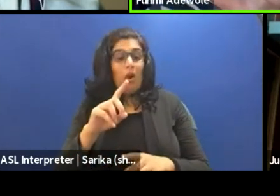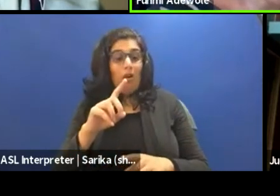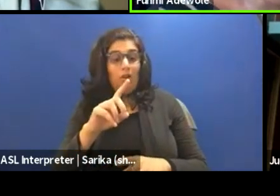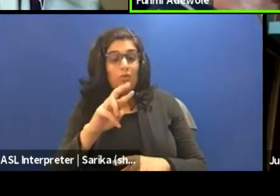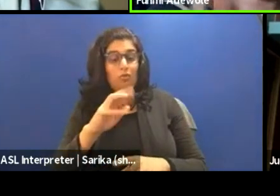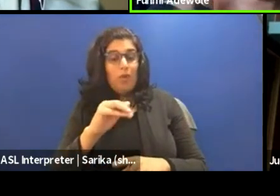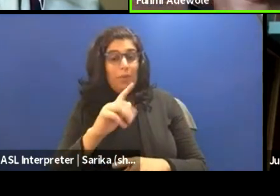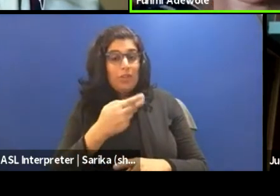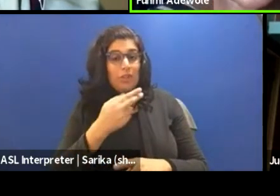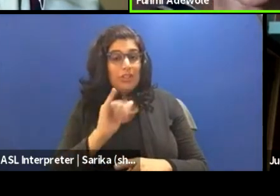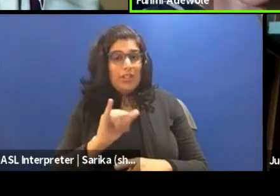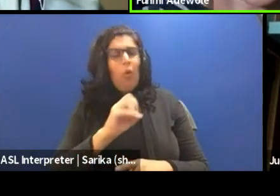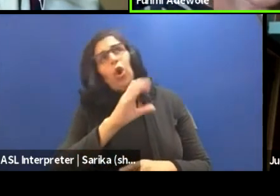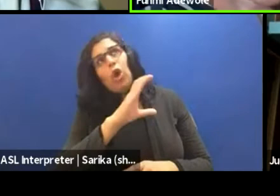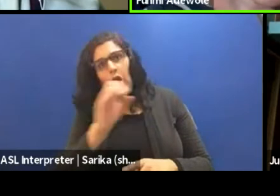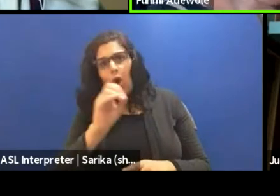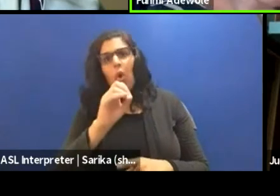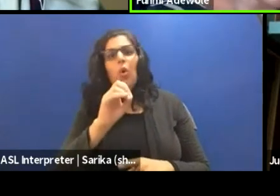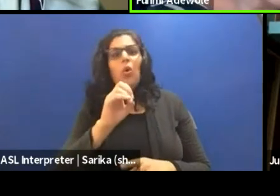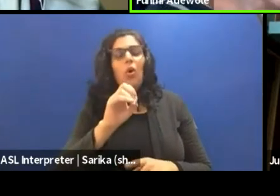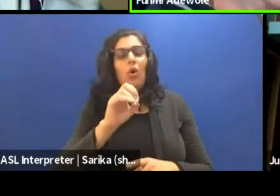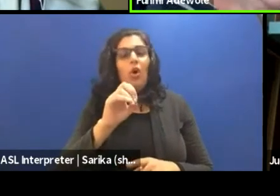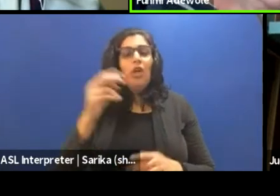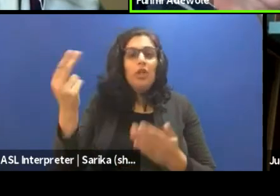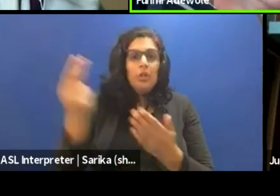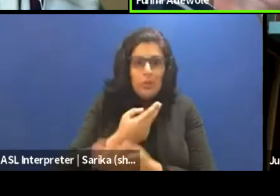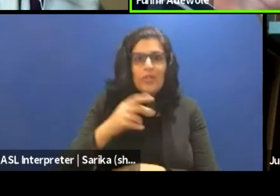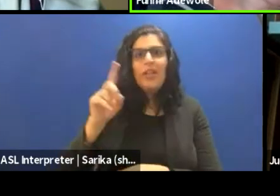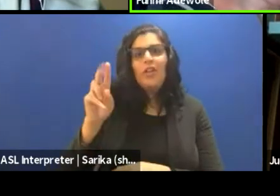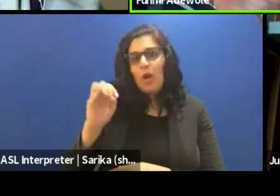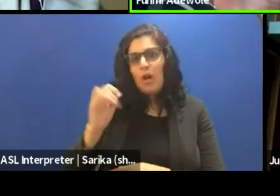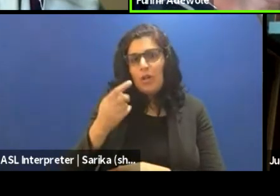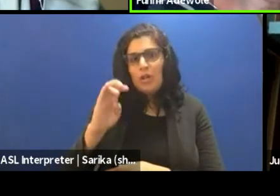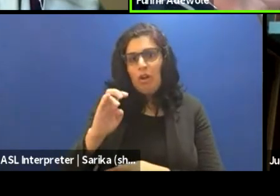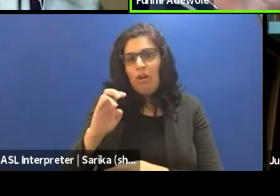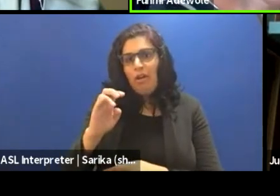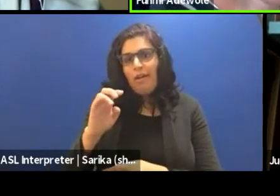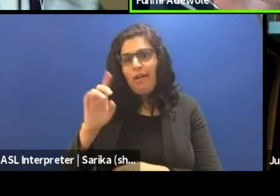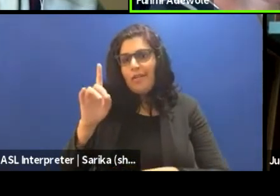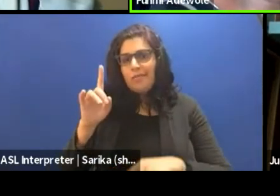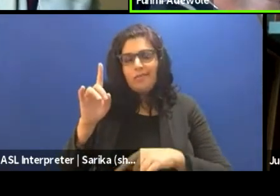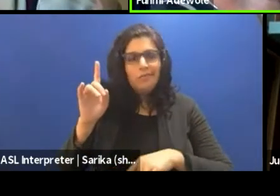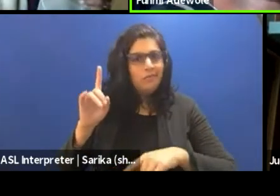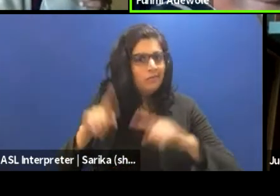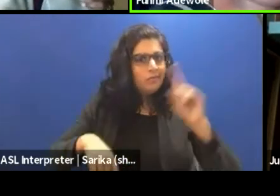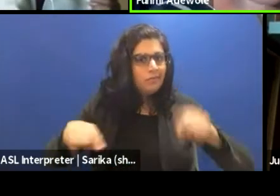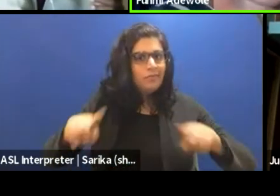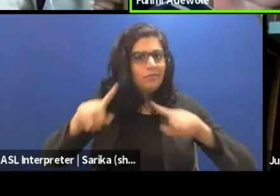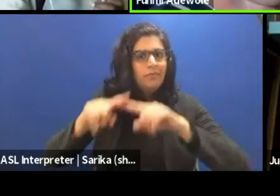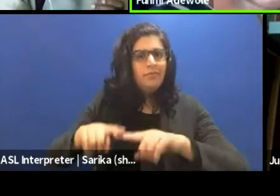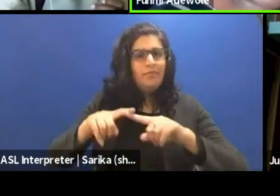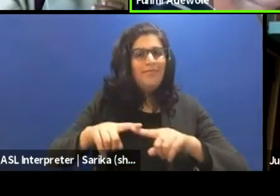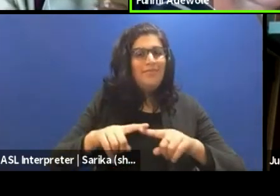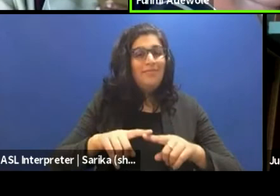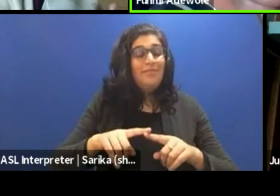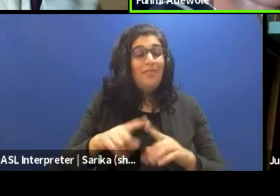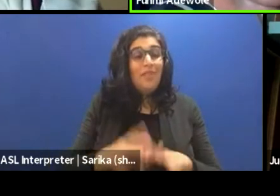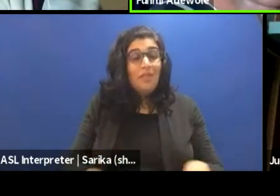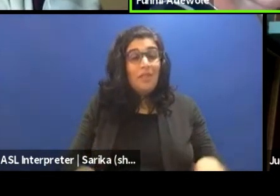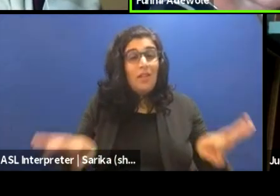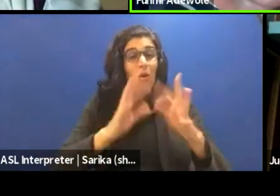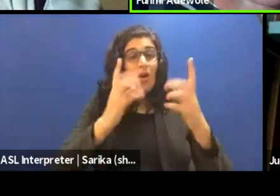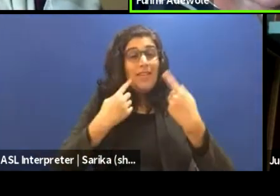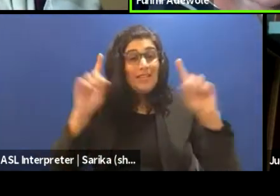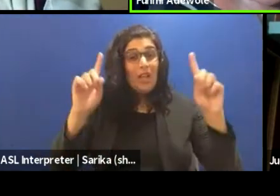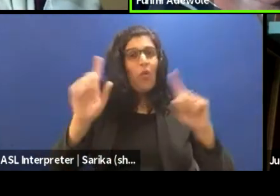co-dramaturging or using a dramaturg, it's effective when people understand the process of making theatre.